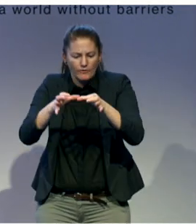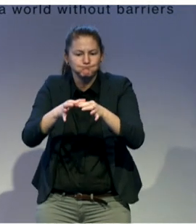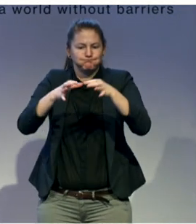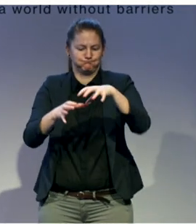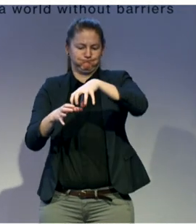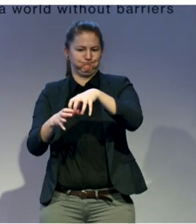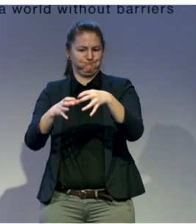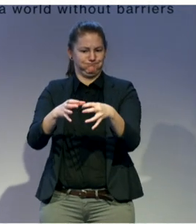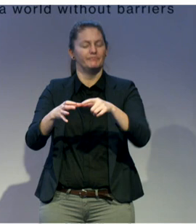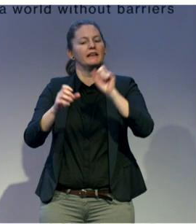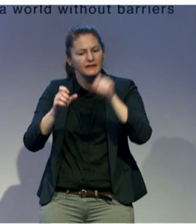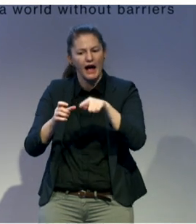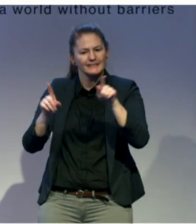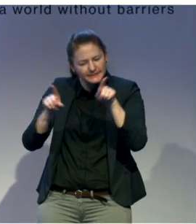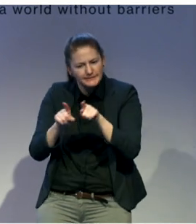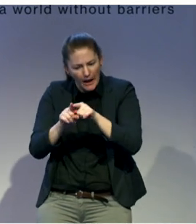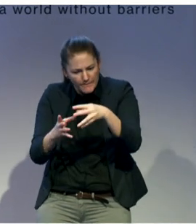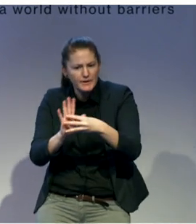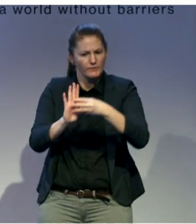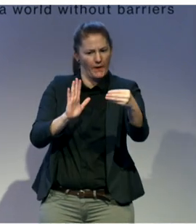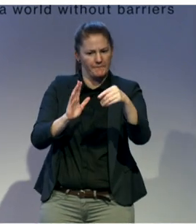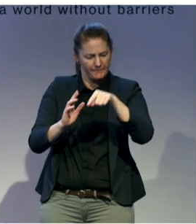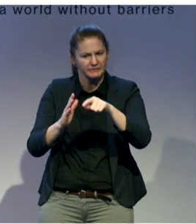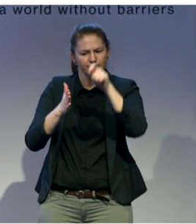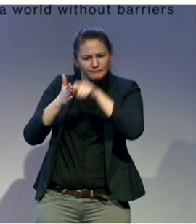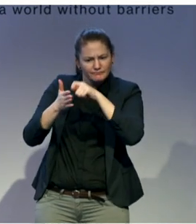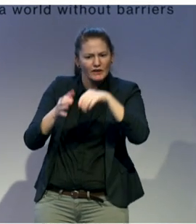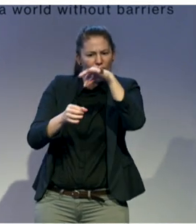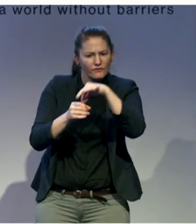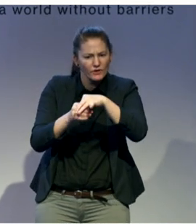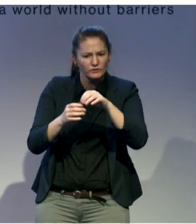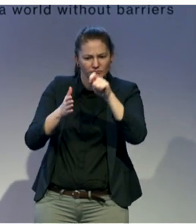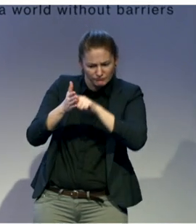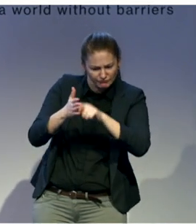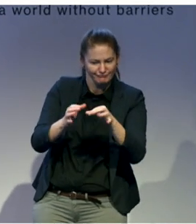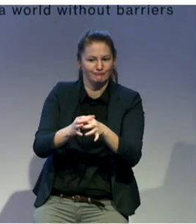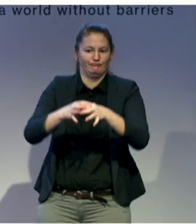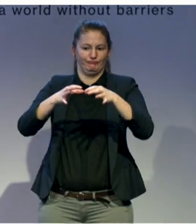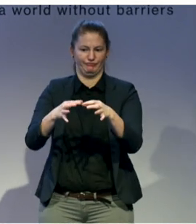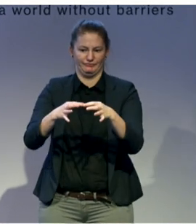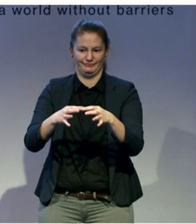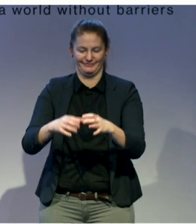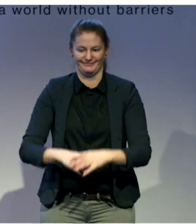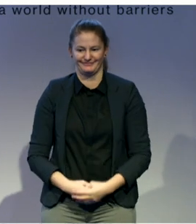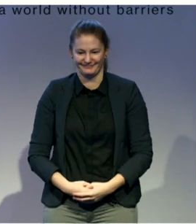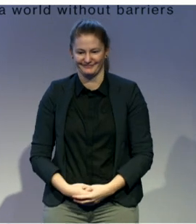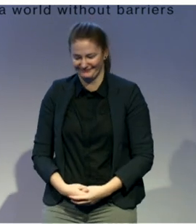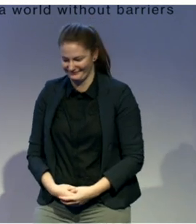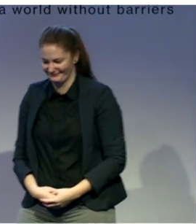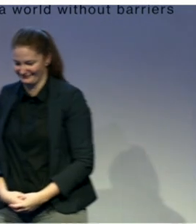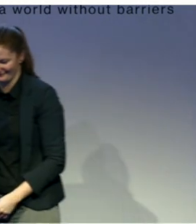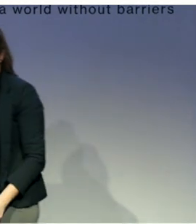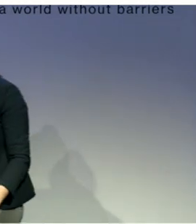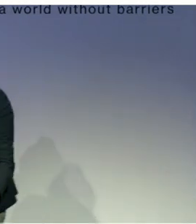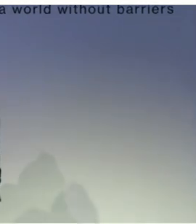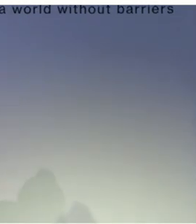people with disabilities have ensured. And the inclusion of people with disabilities has been ensured in the